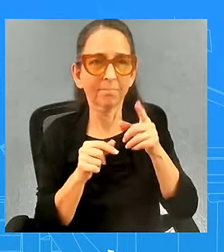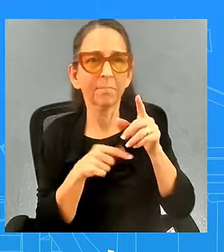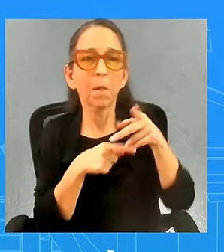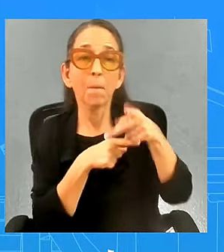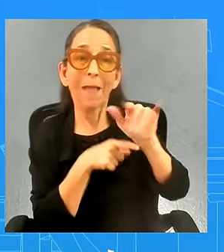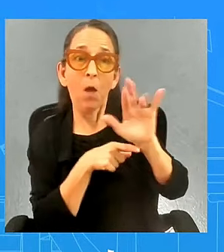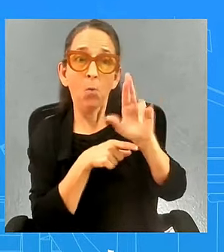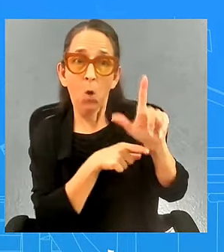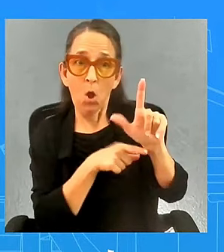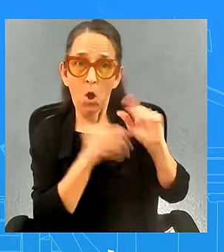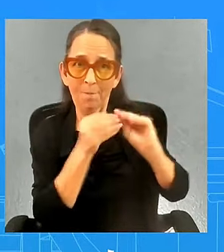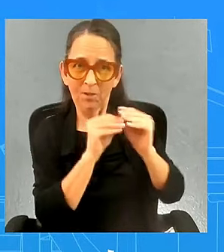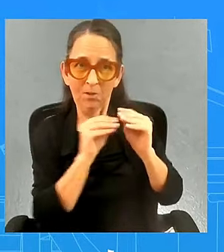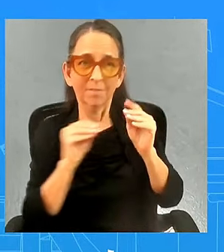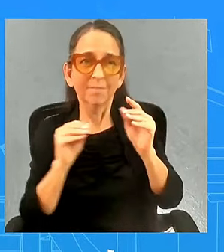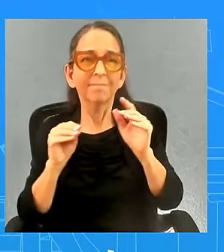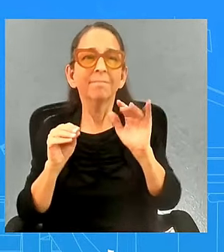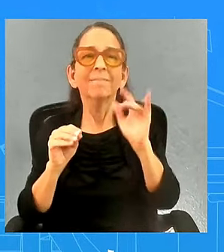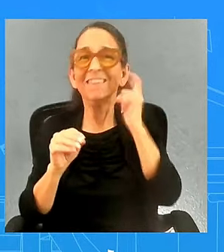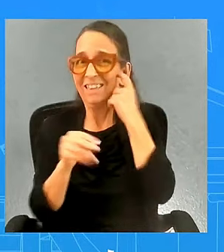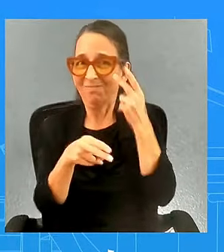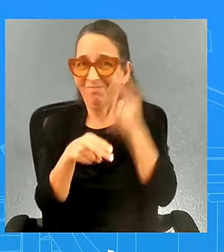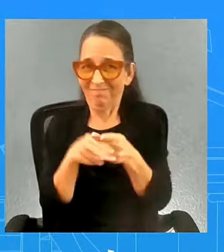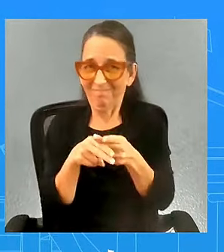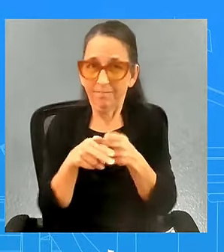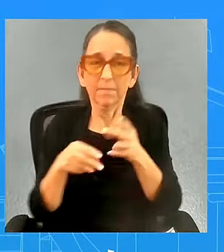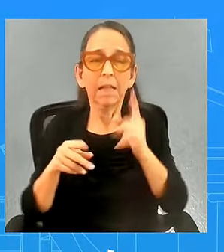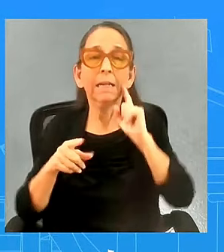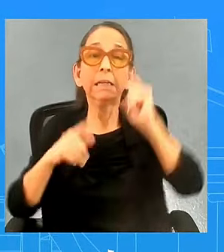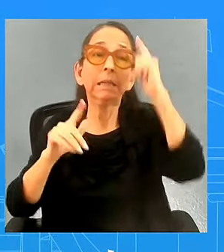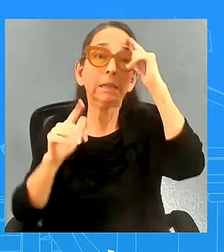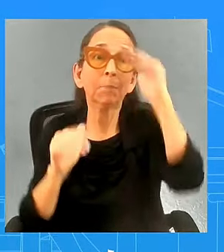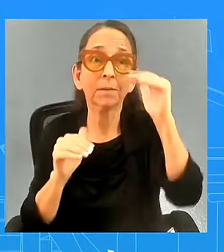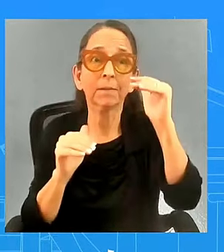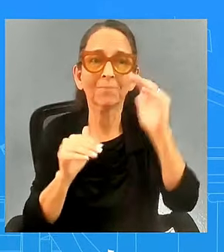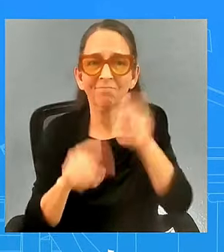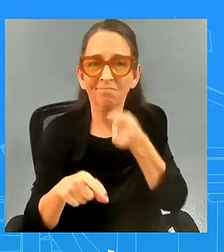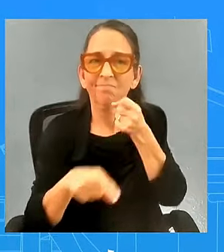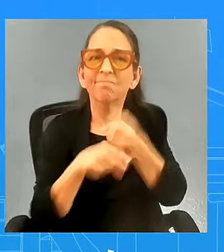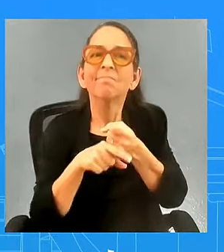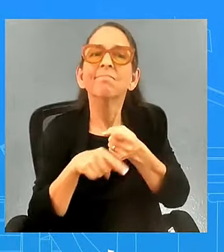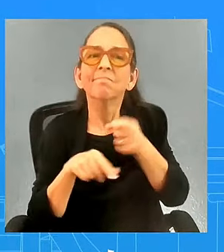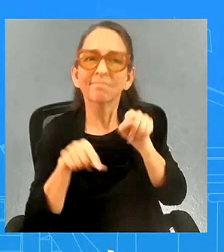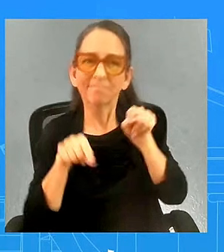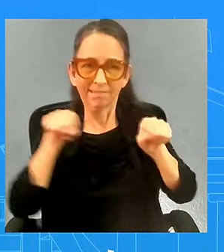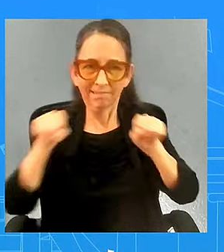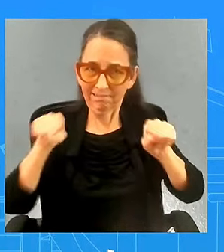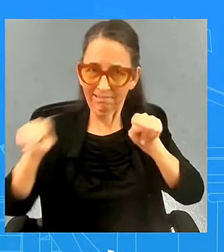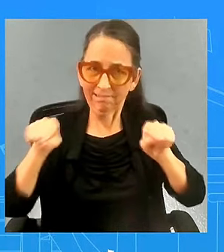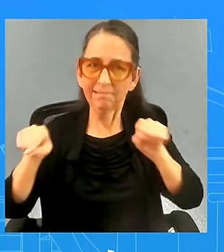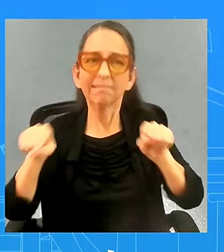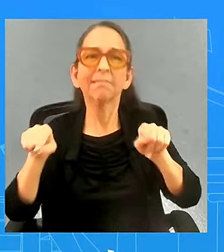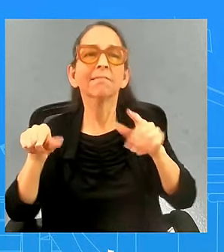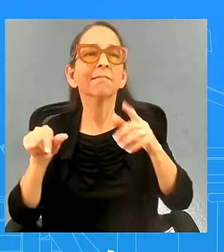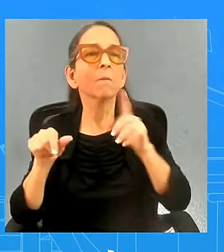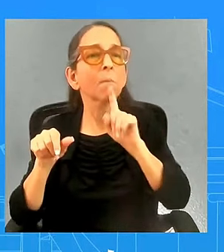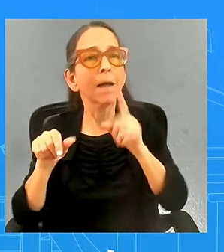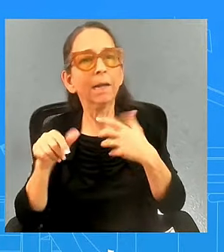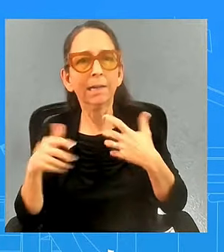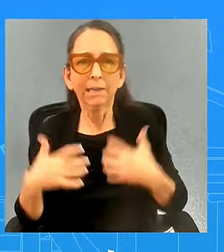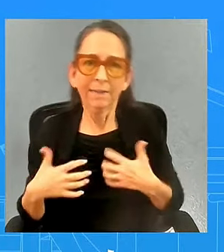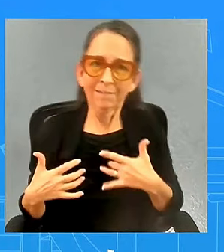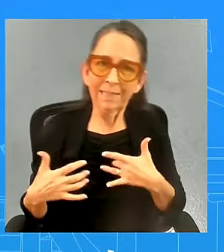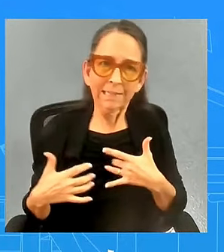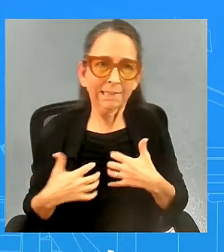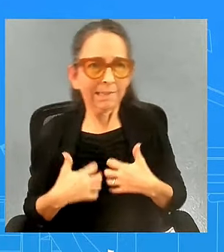i mentioned uh expected to be affected by these distortions though there is considerable uncertainty regarding that particularly around